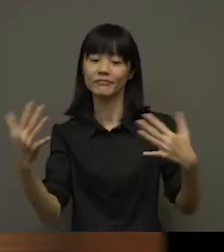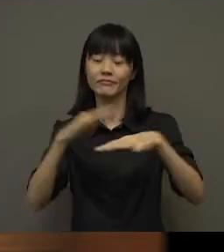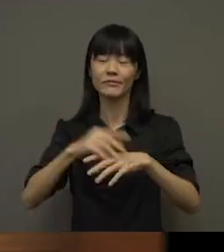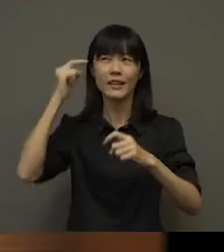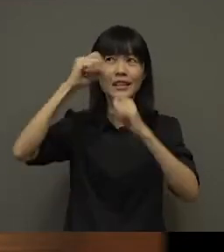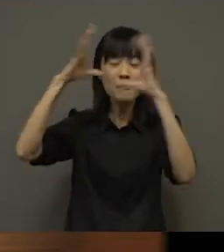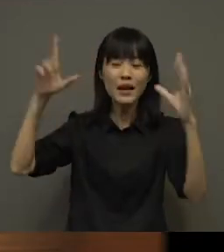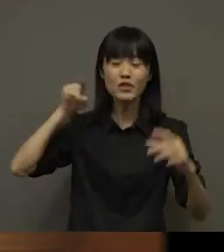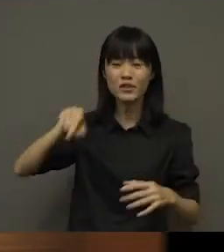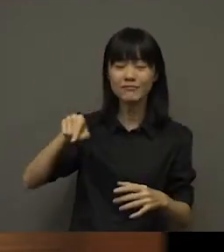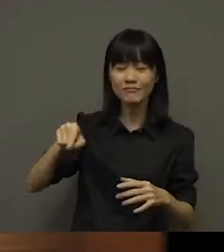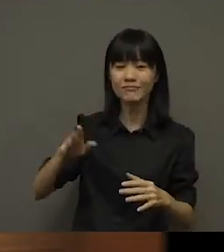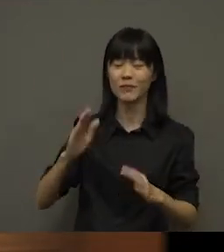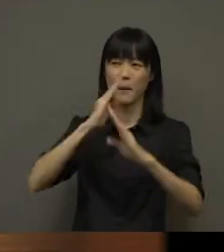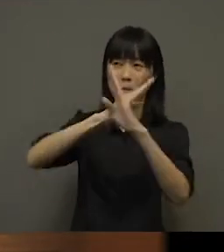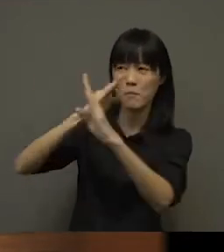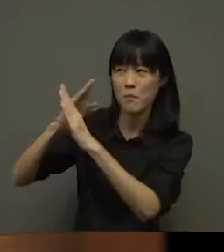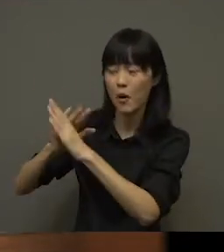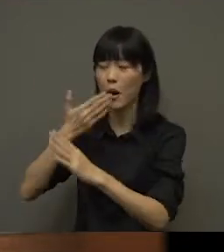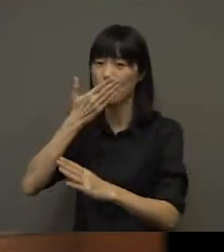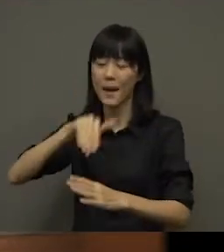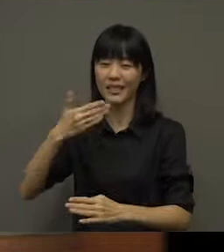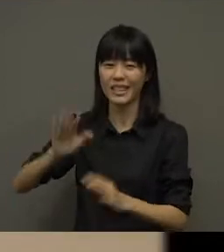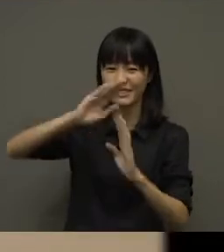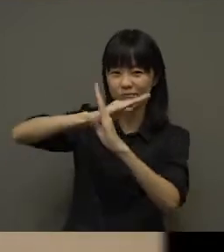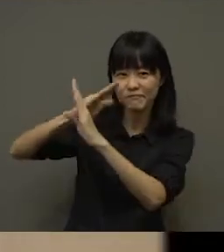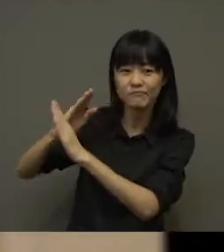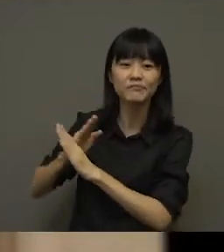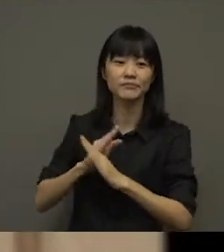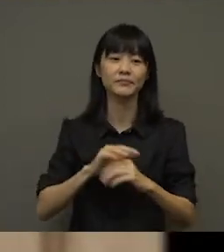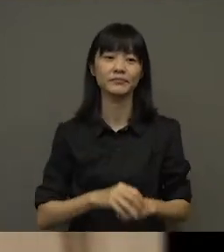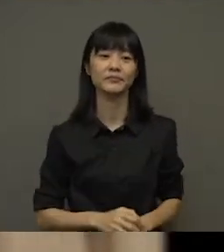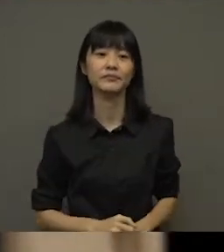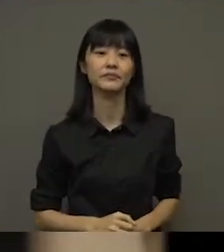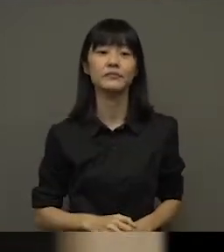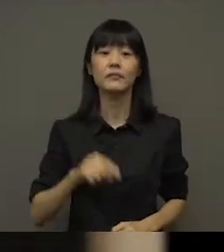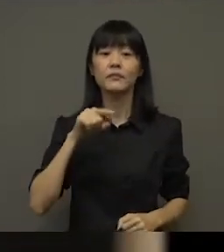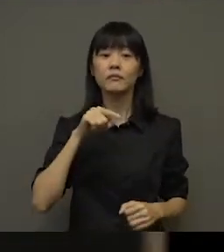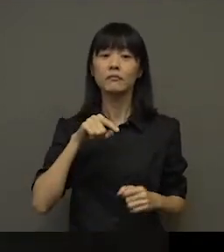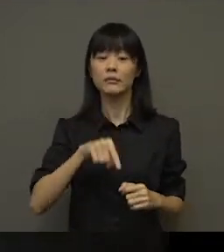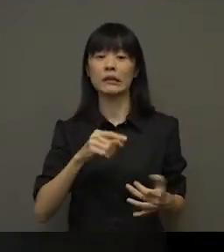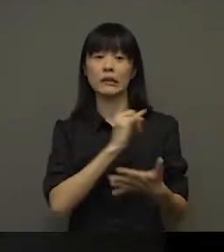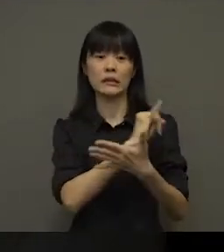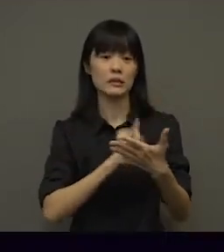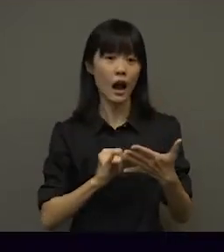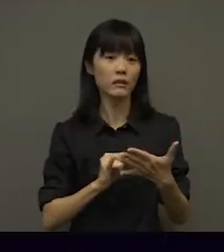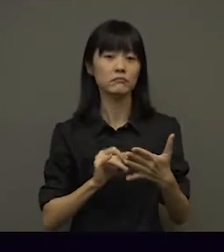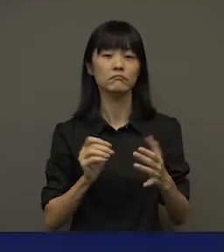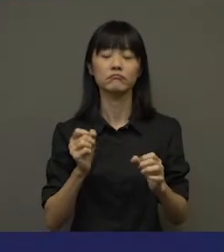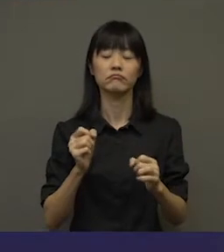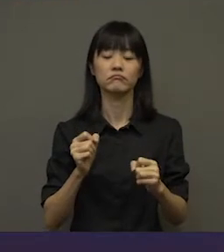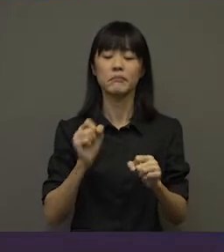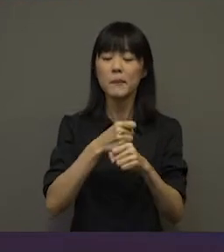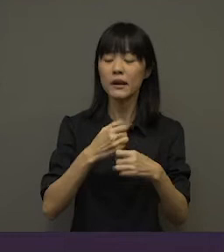imagining a scene where the Merlions are warding off the uncertainties, the unnecessary and the unwanted. This